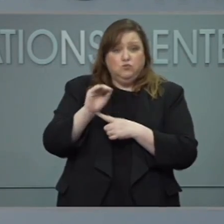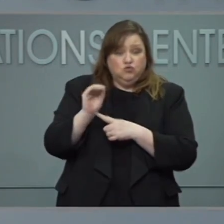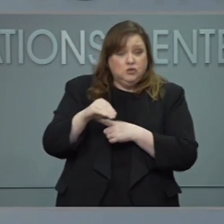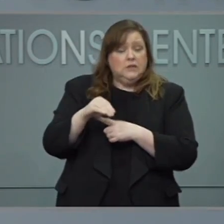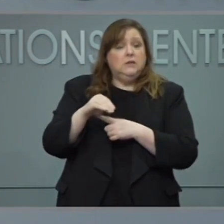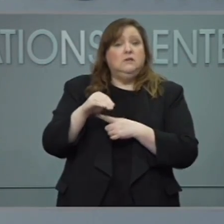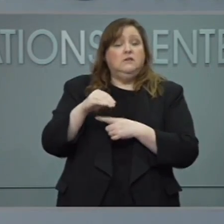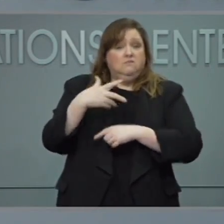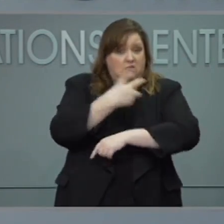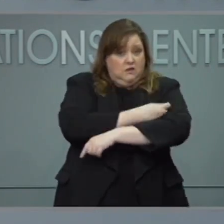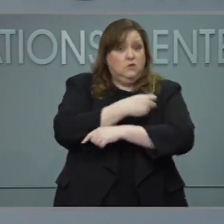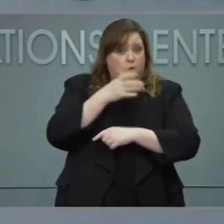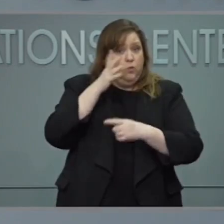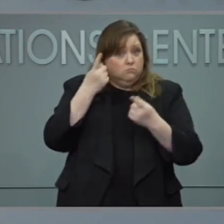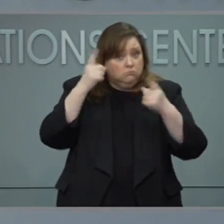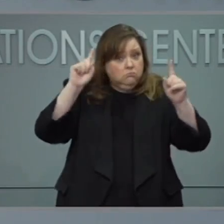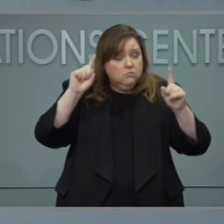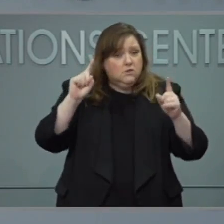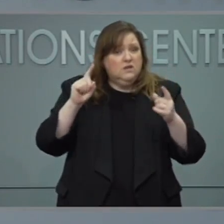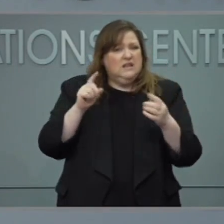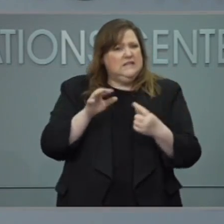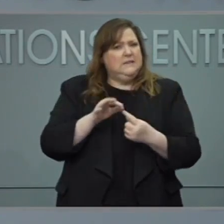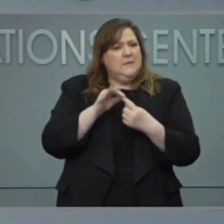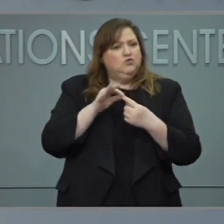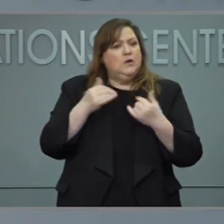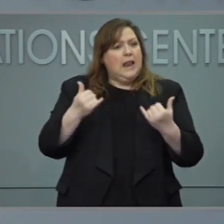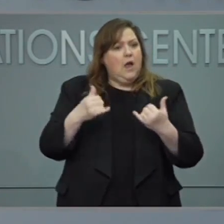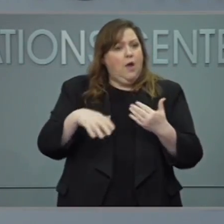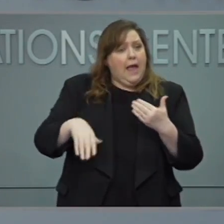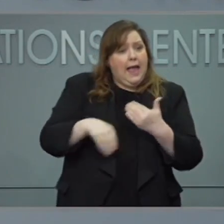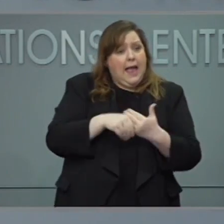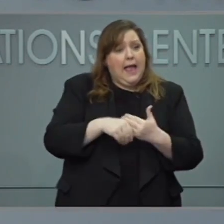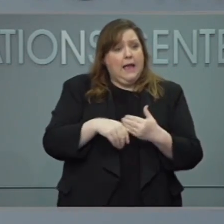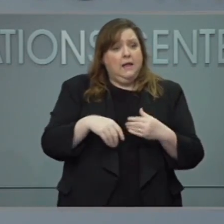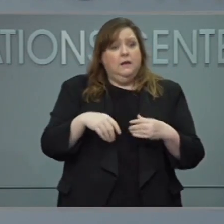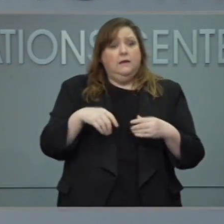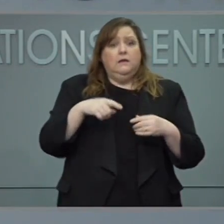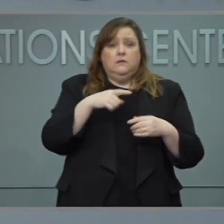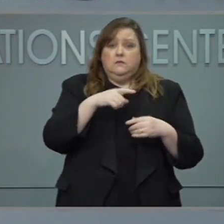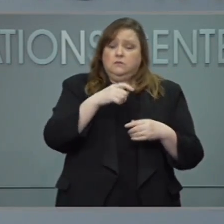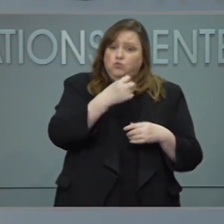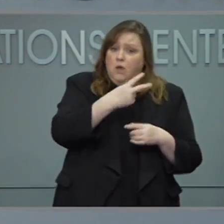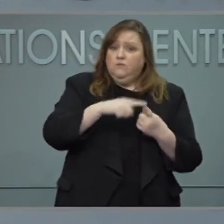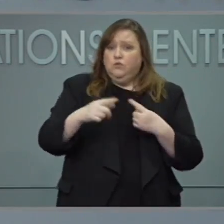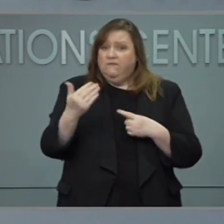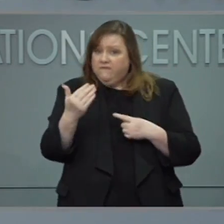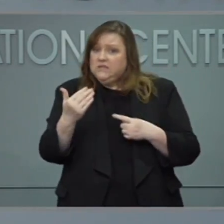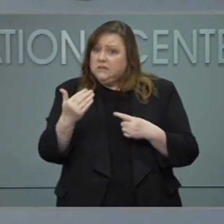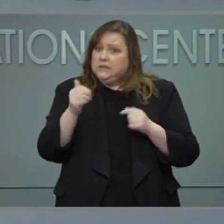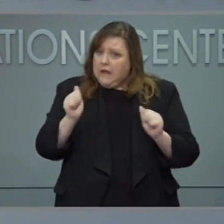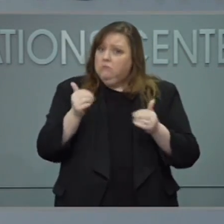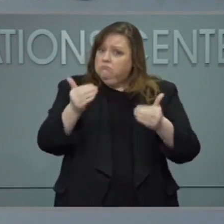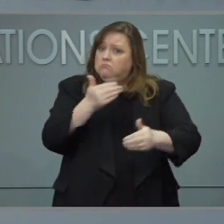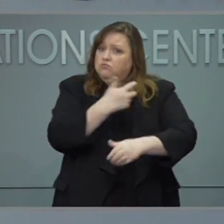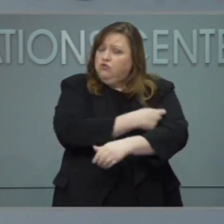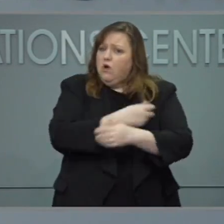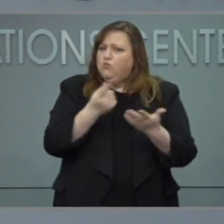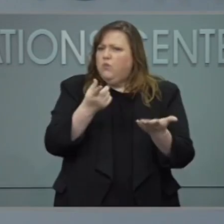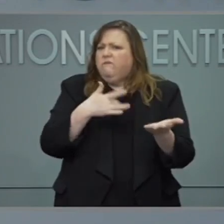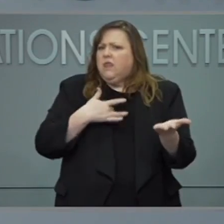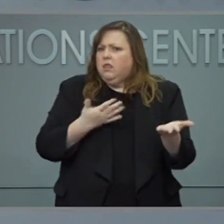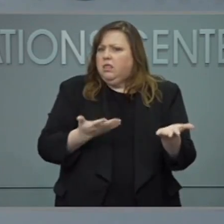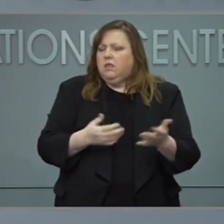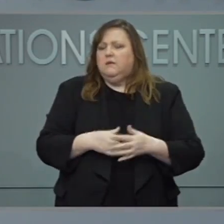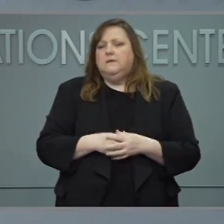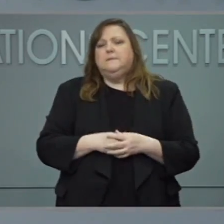year olds and probably younger than that eventually? So I'm going to let Dr. Cohen comment on that. We certainly have the two-thirds as a